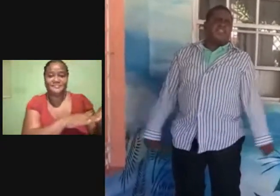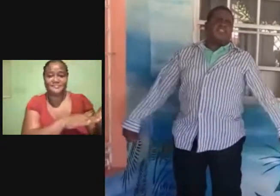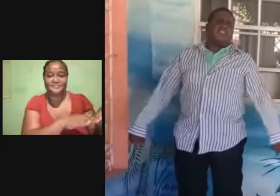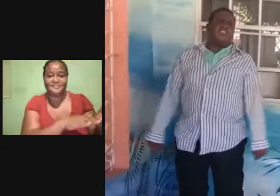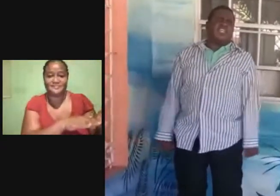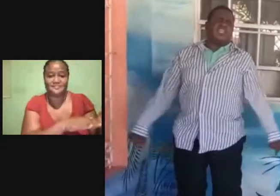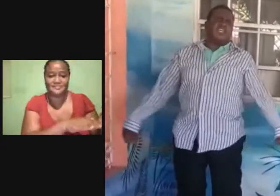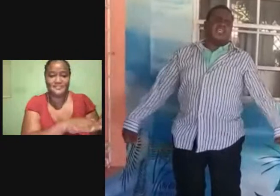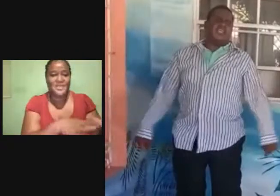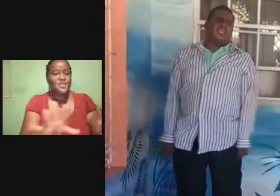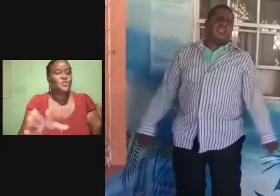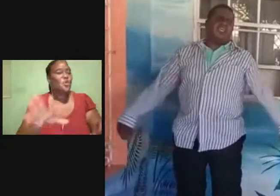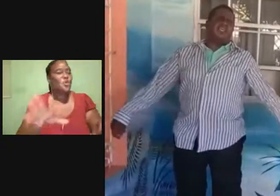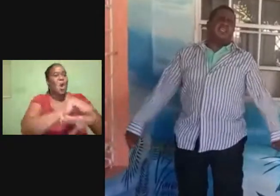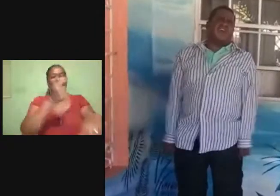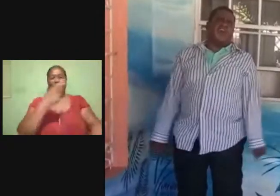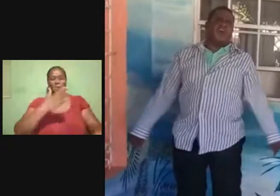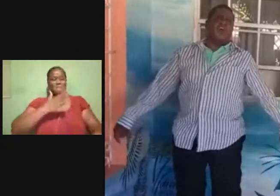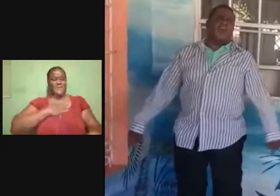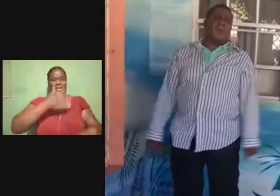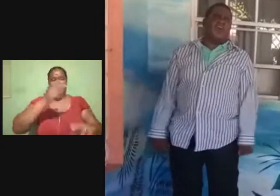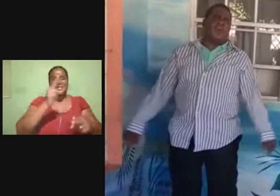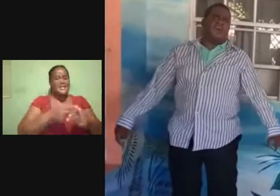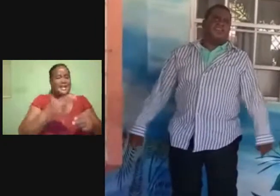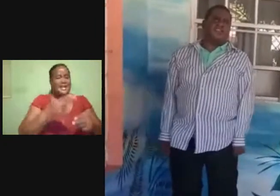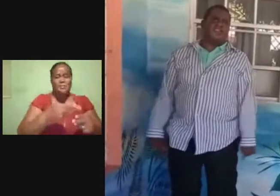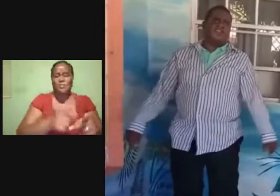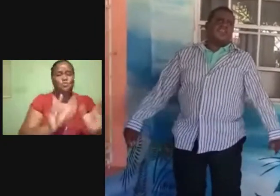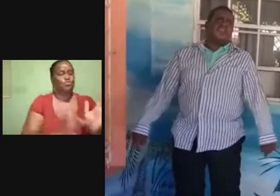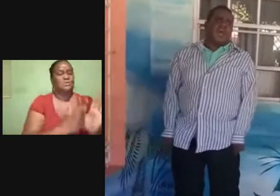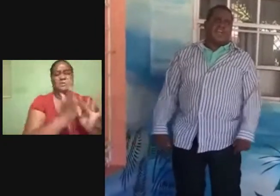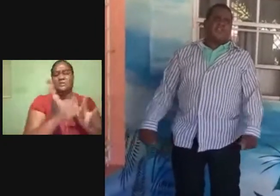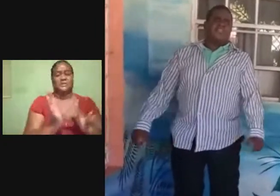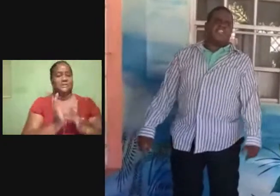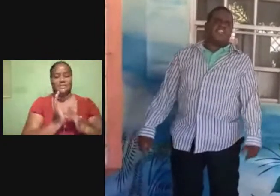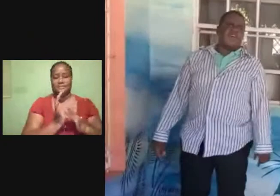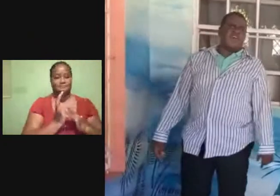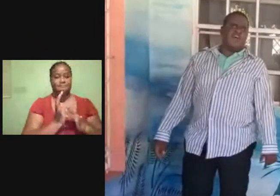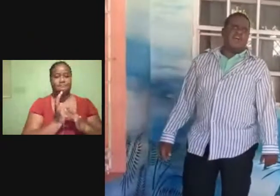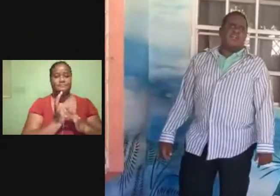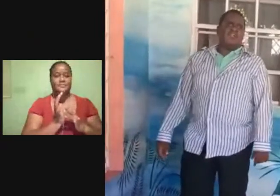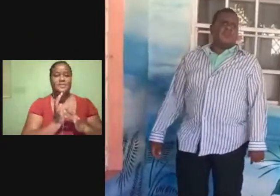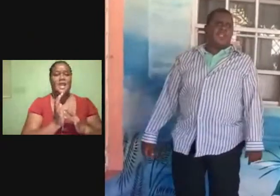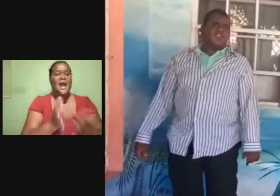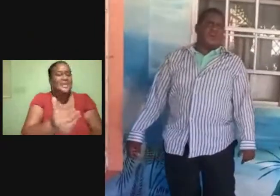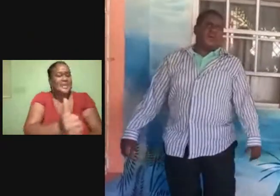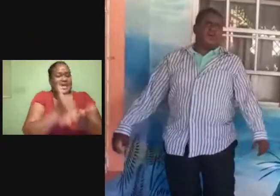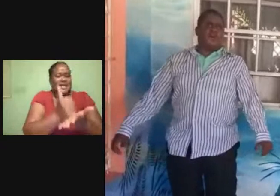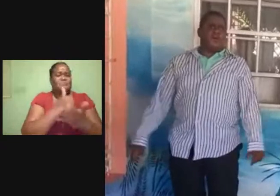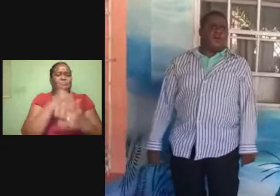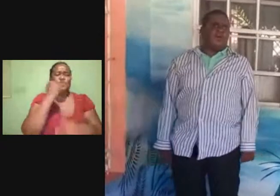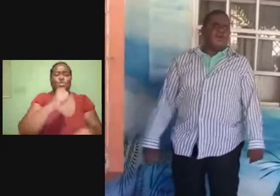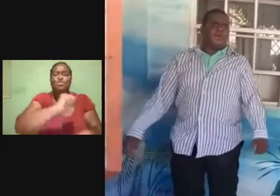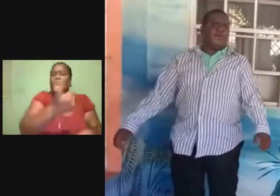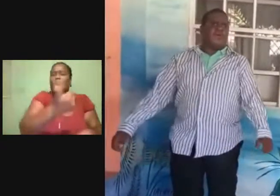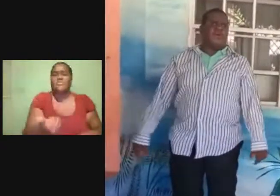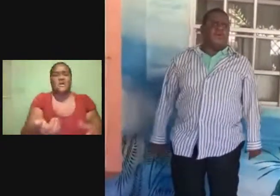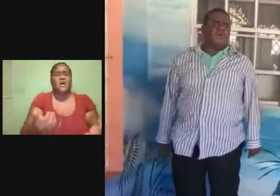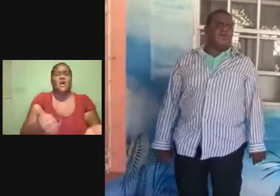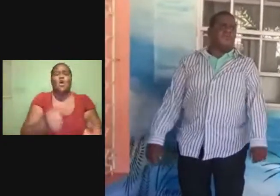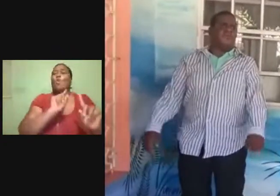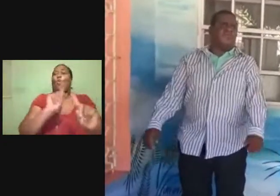up to Jesus And help each other with it all